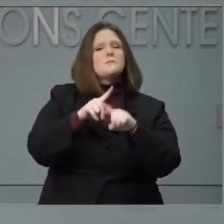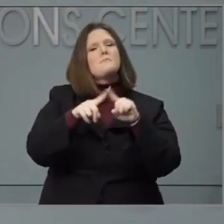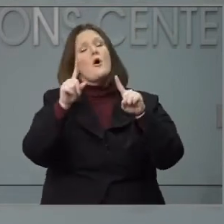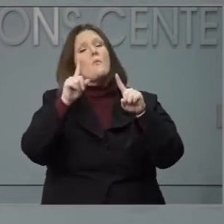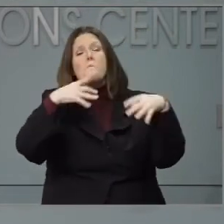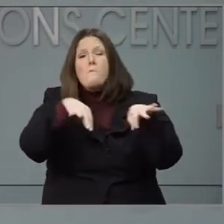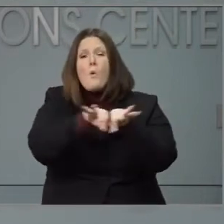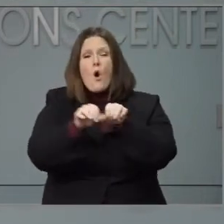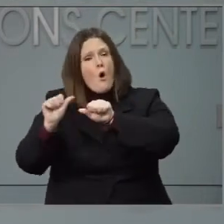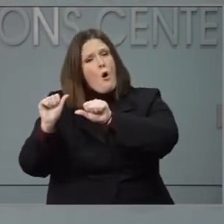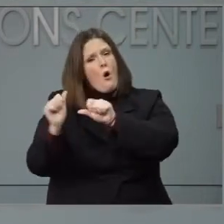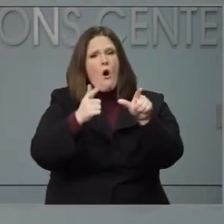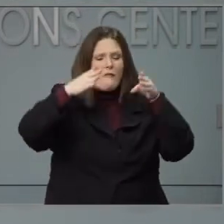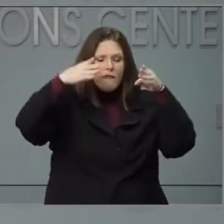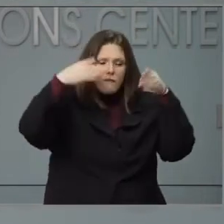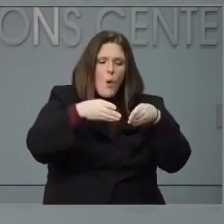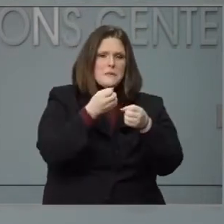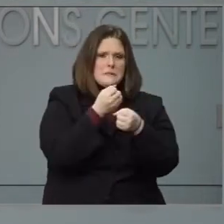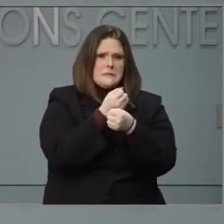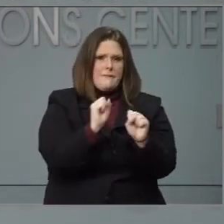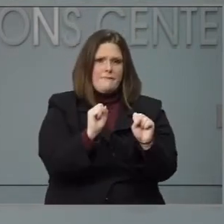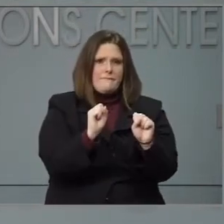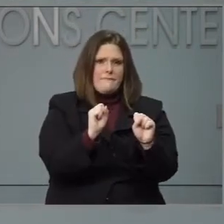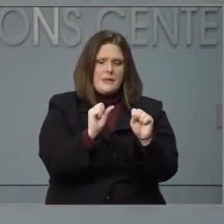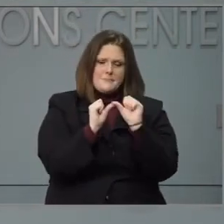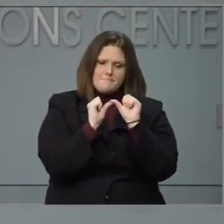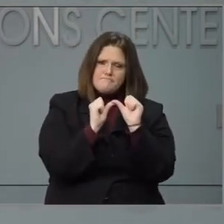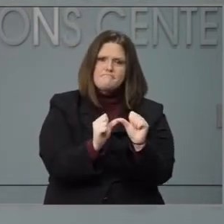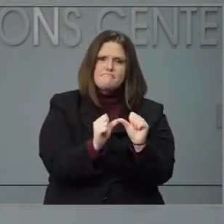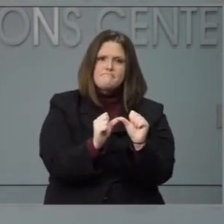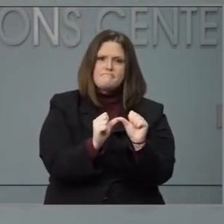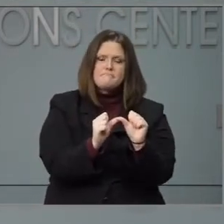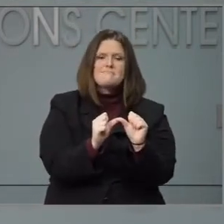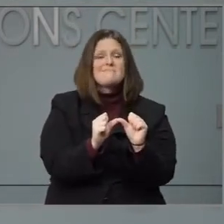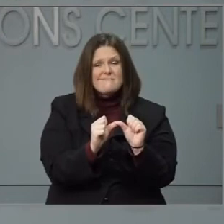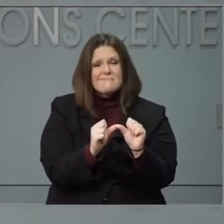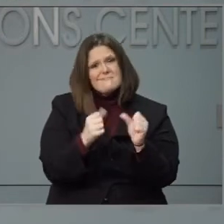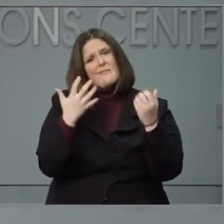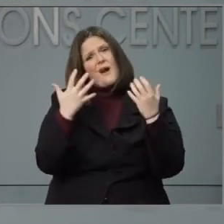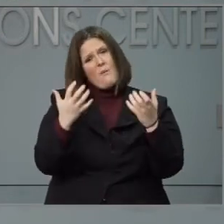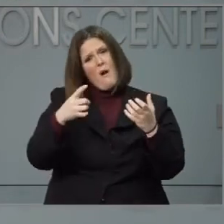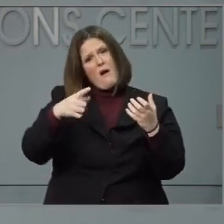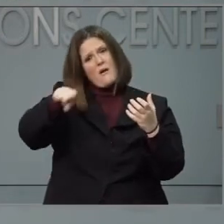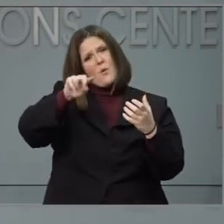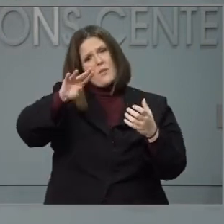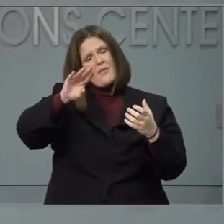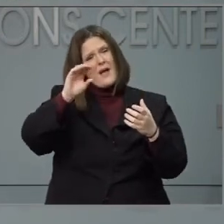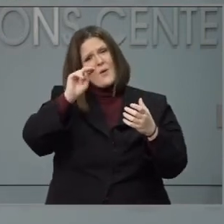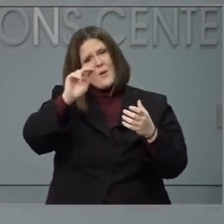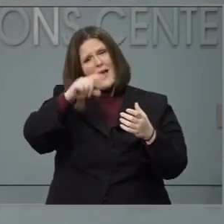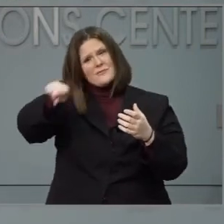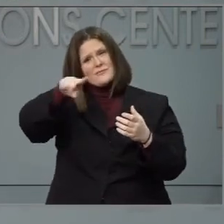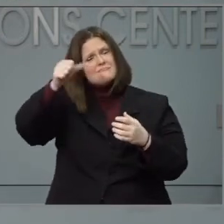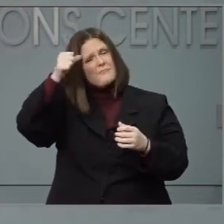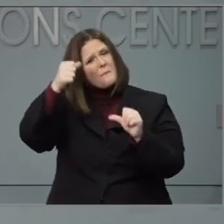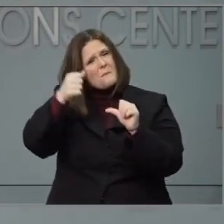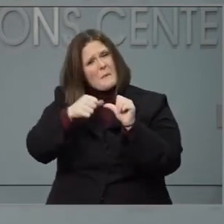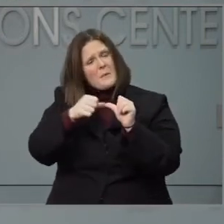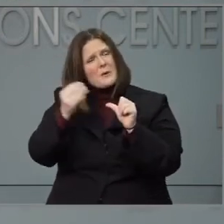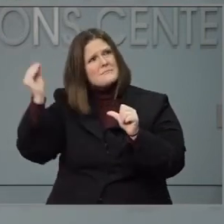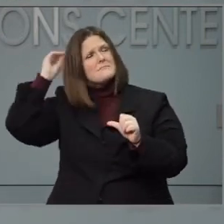how to keep safe this holiday season. And I want North Carolinians to keep something else in mind as plans come together.